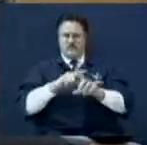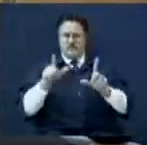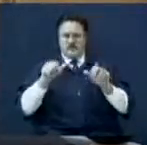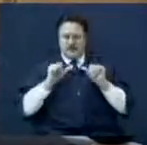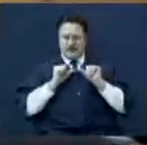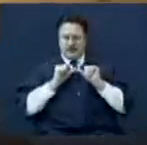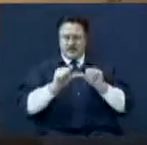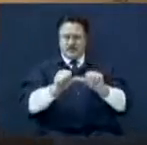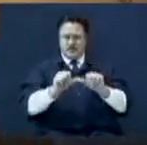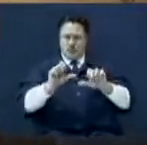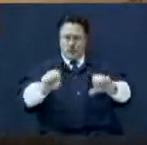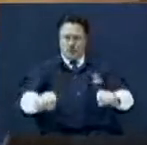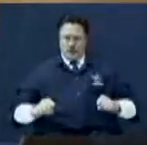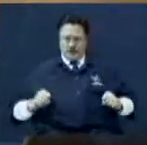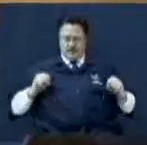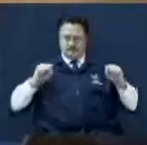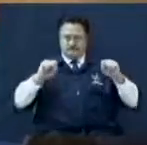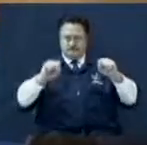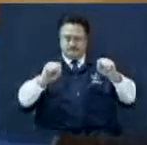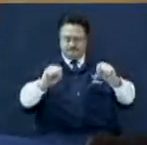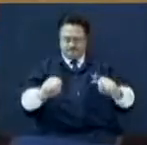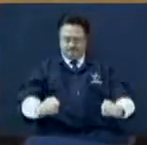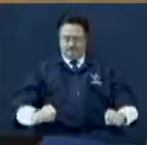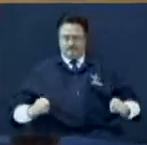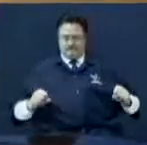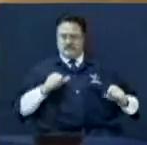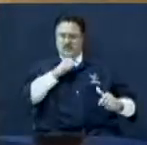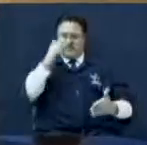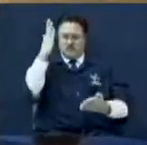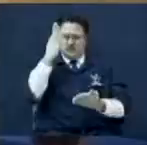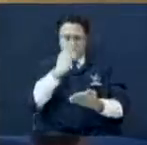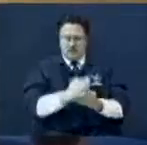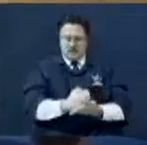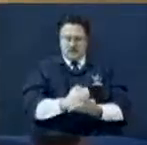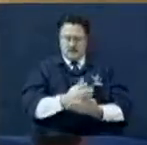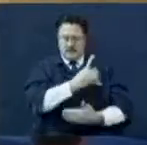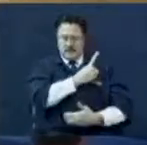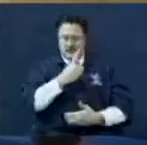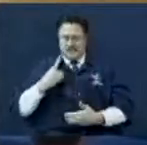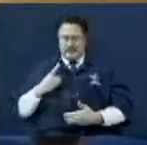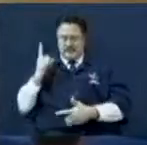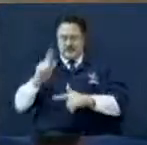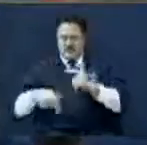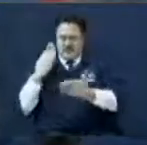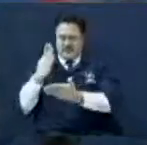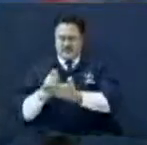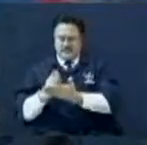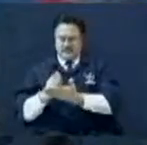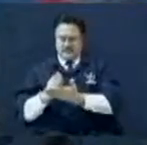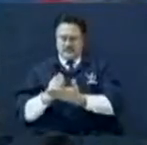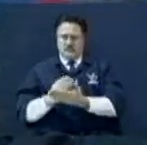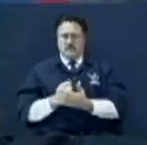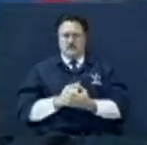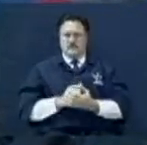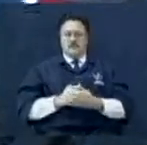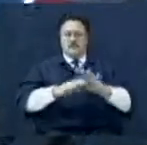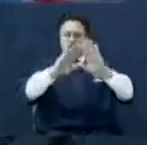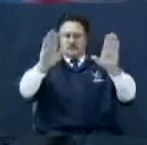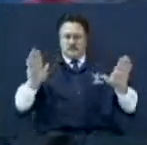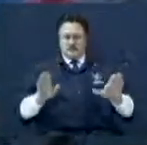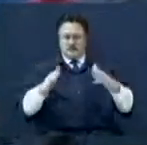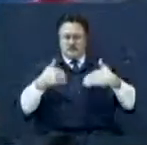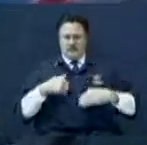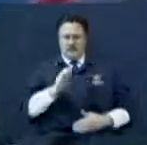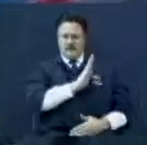You got to keep rolling. It ain't no worse. You dig it? ain't no worse. Stop. God bless this place. Now, Sunday, we're going to have our